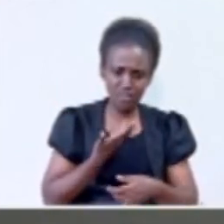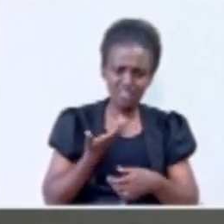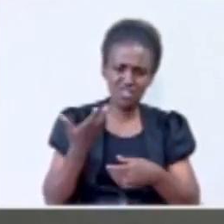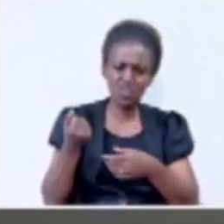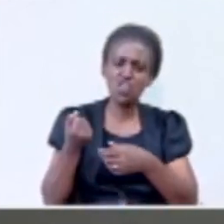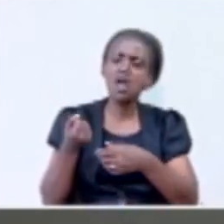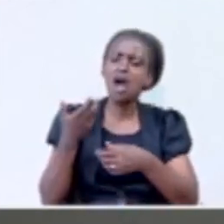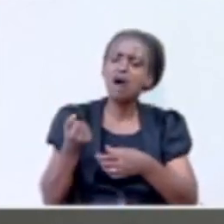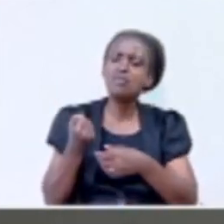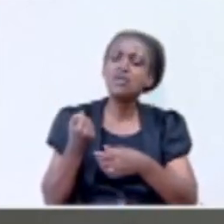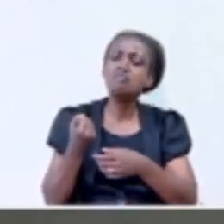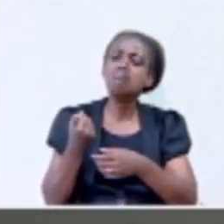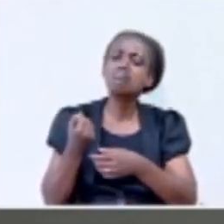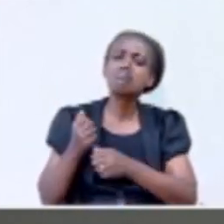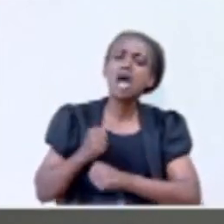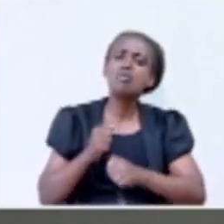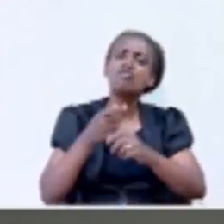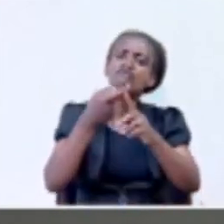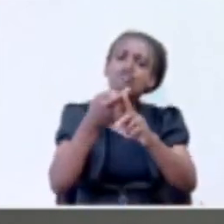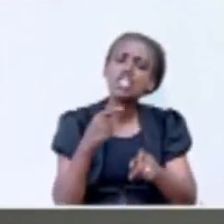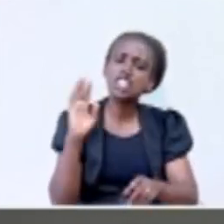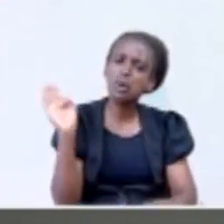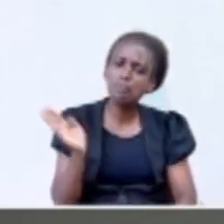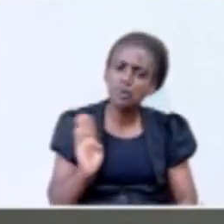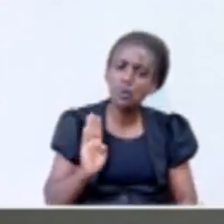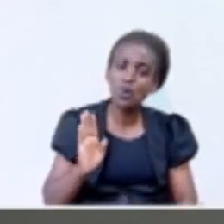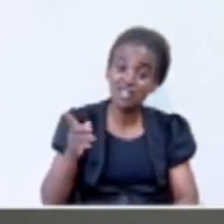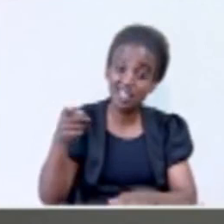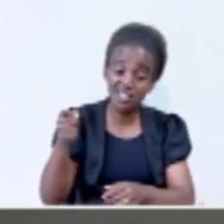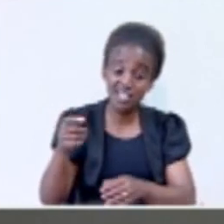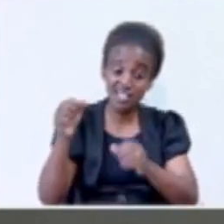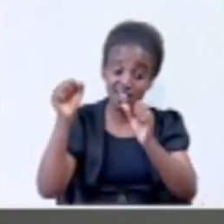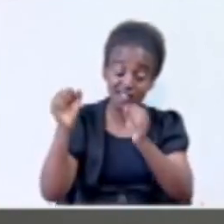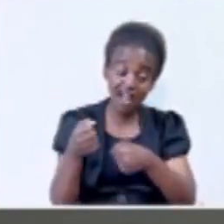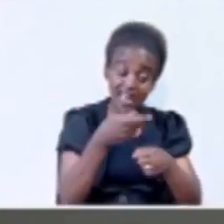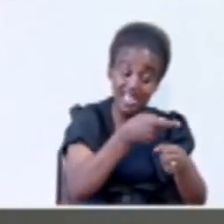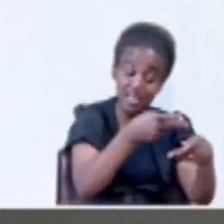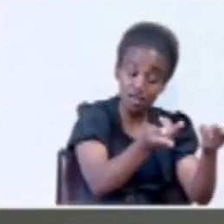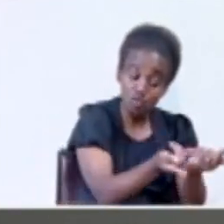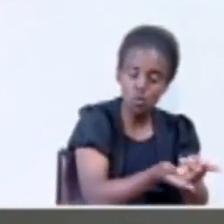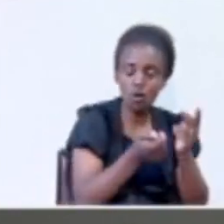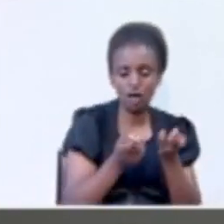from Burundi, government forces, operating in that region.